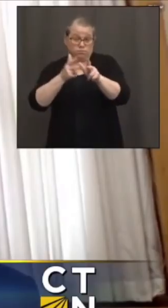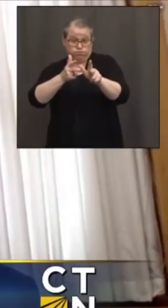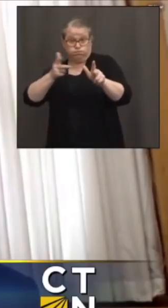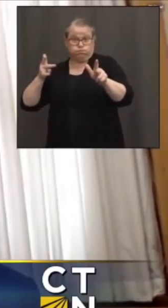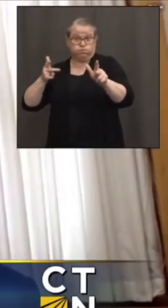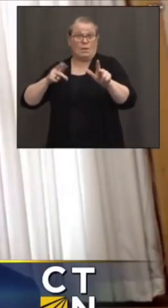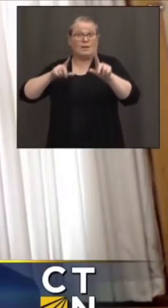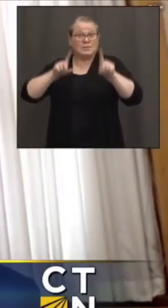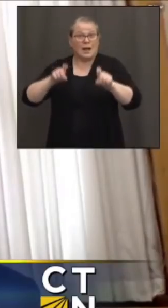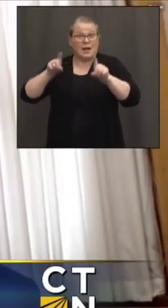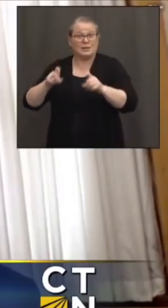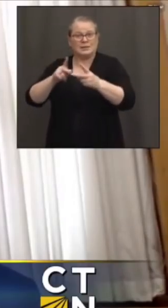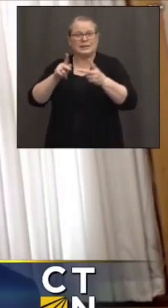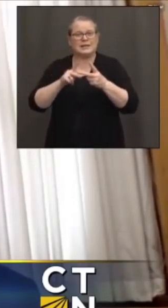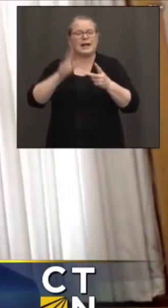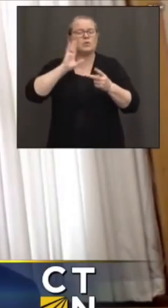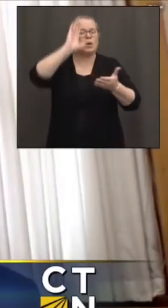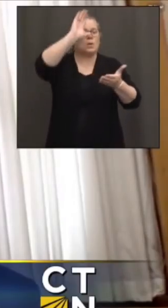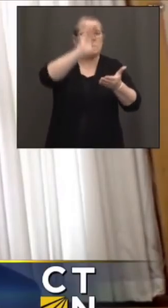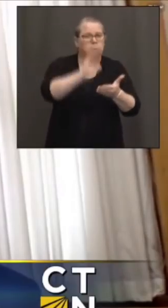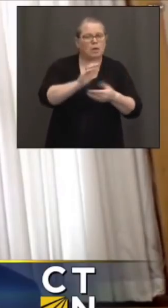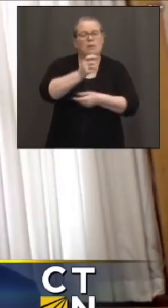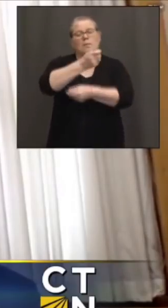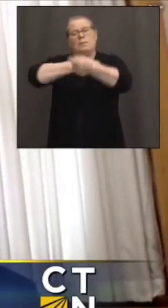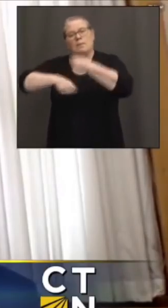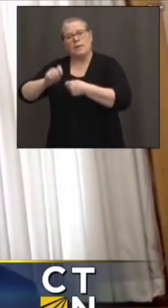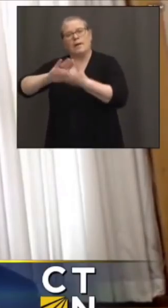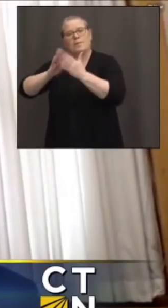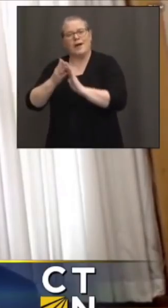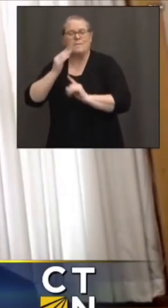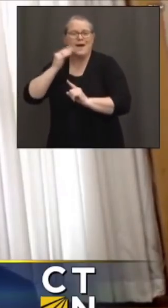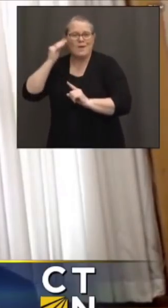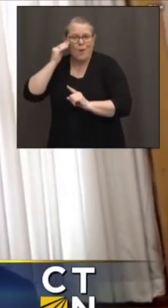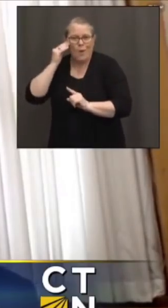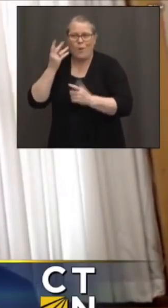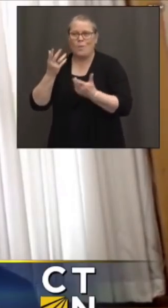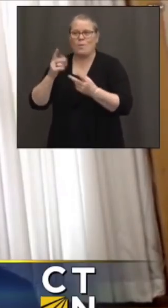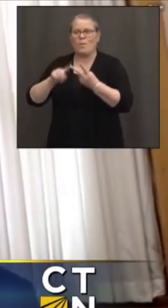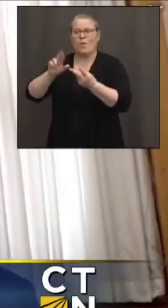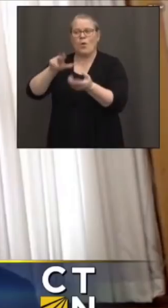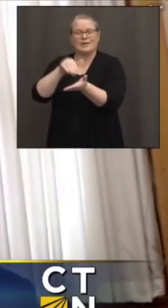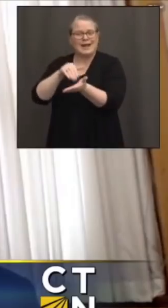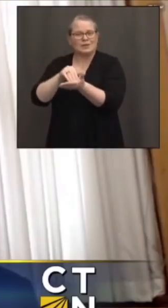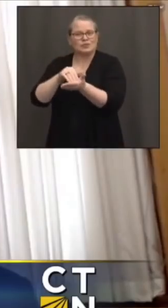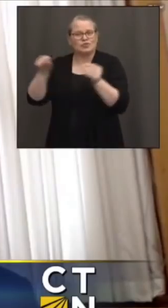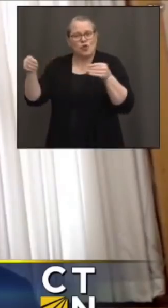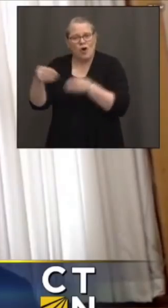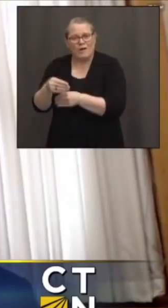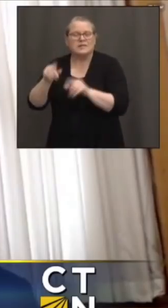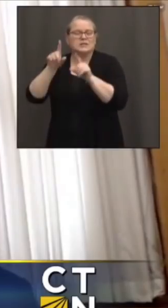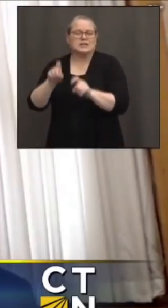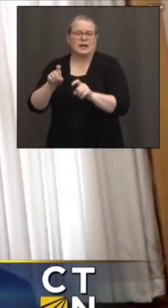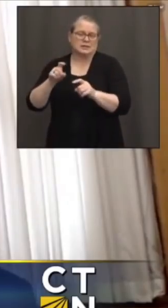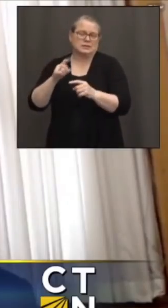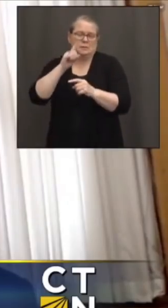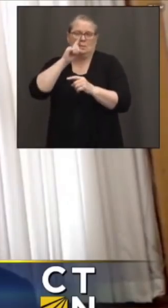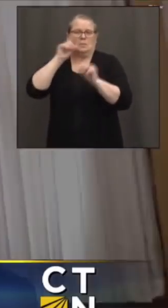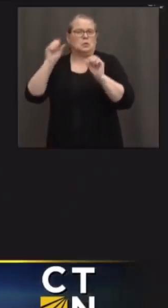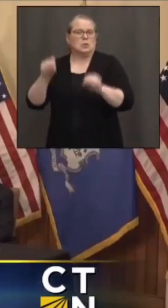to a much more convenient kind of at home or with, you know, at point of care tests becoming much more widely available.